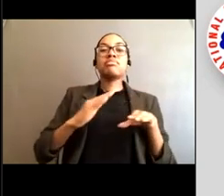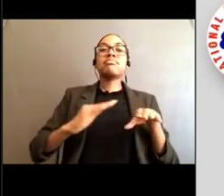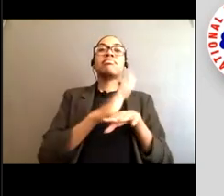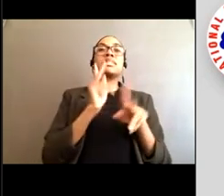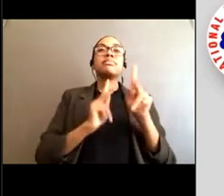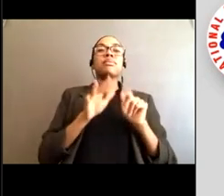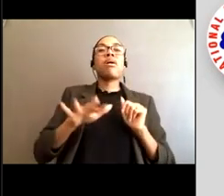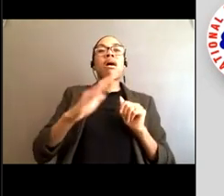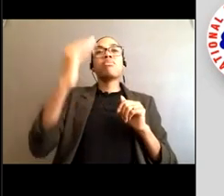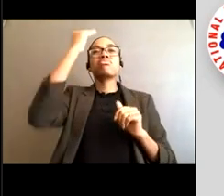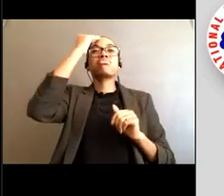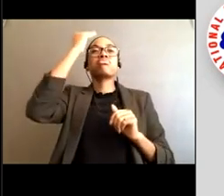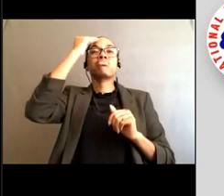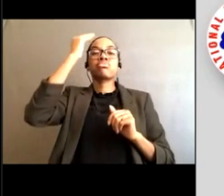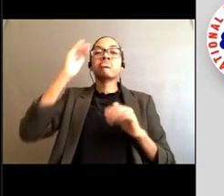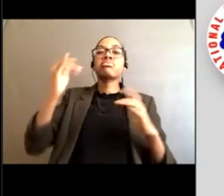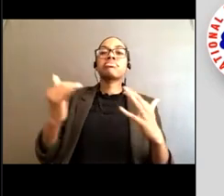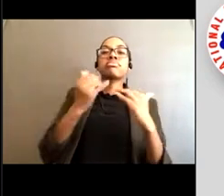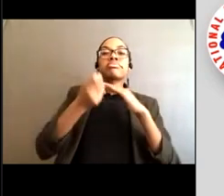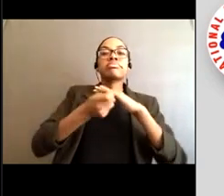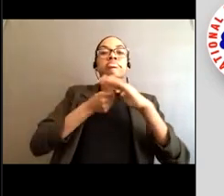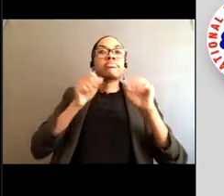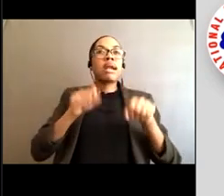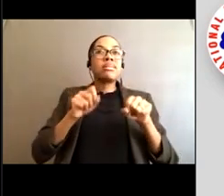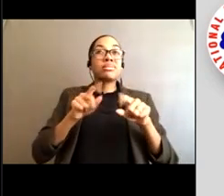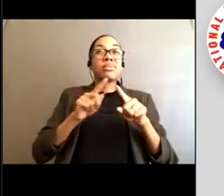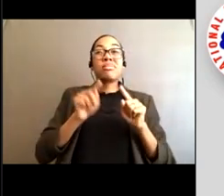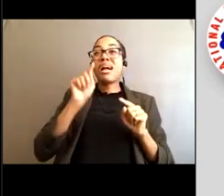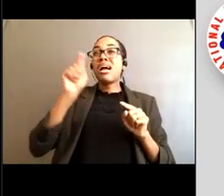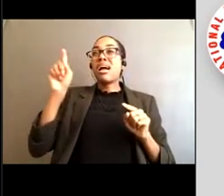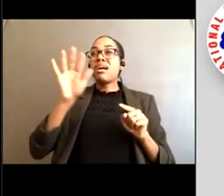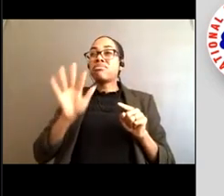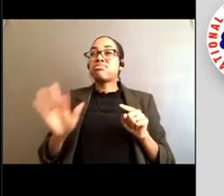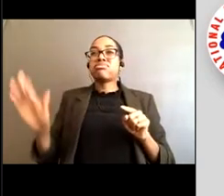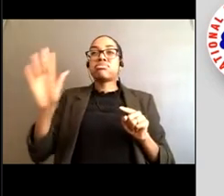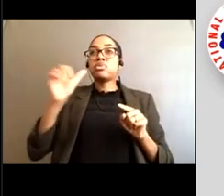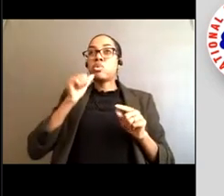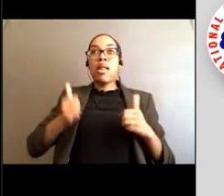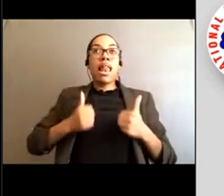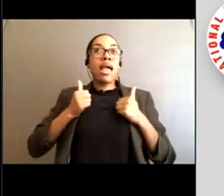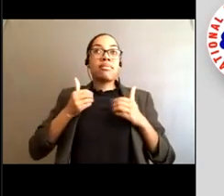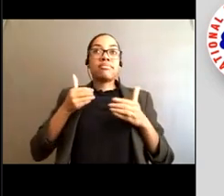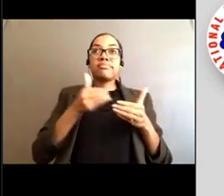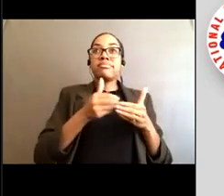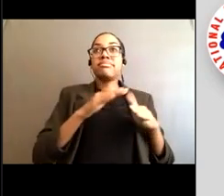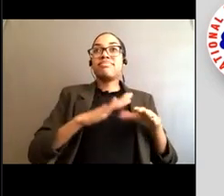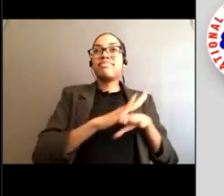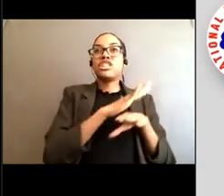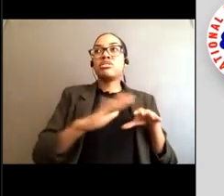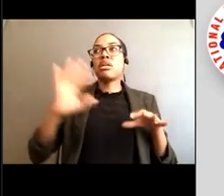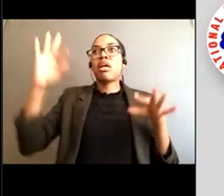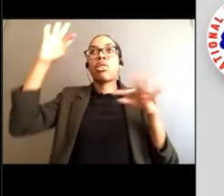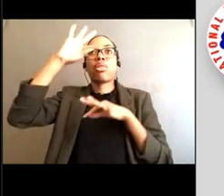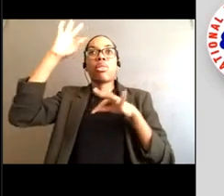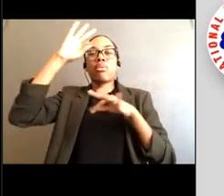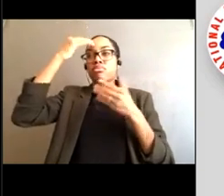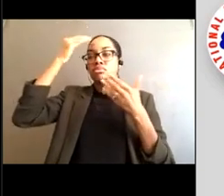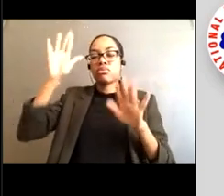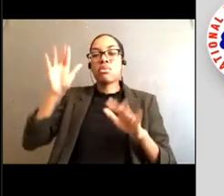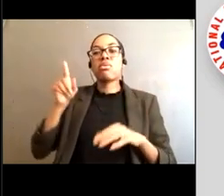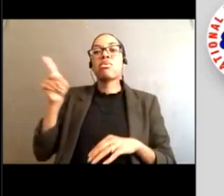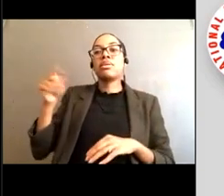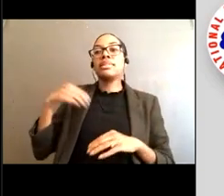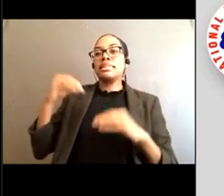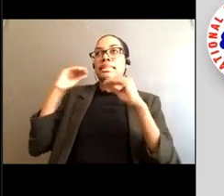they impact people from all across the country. Locally, we have people visiting our beaches